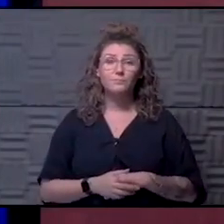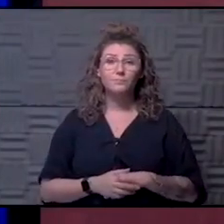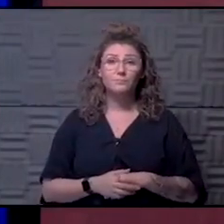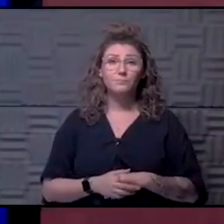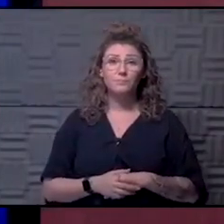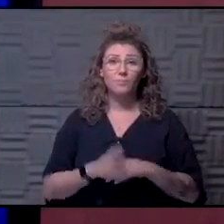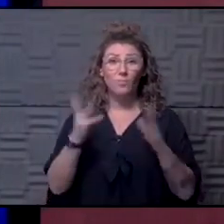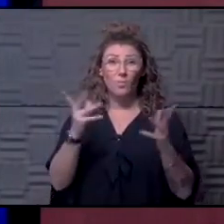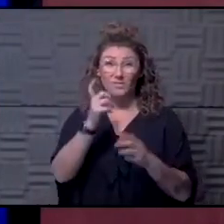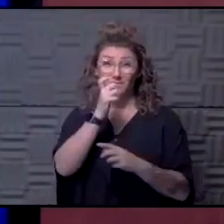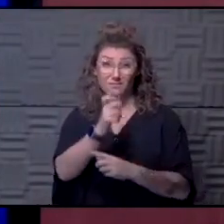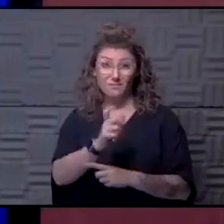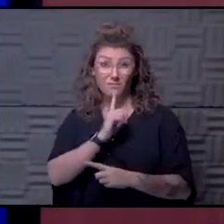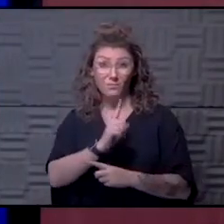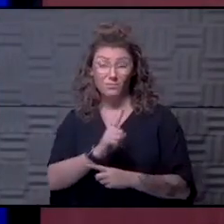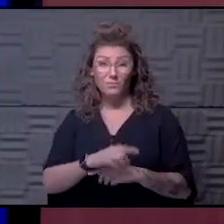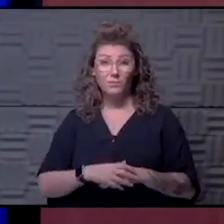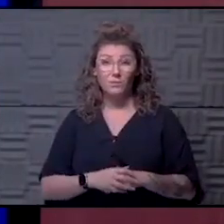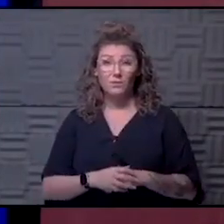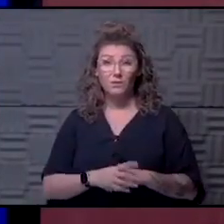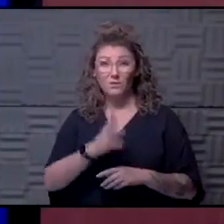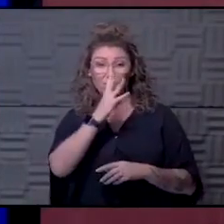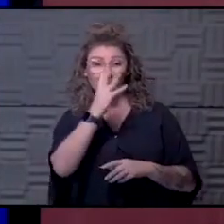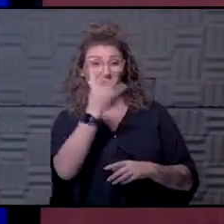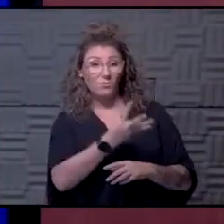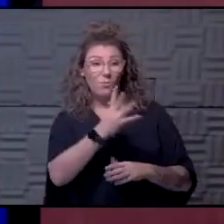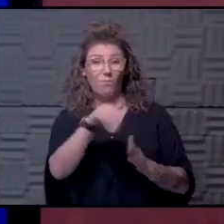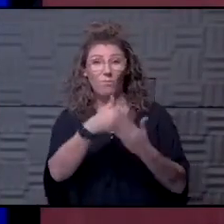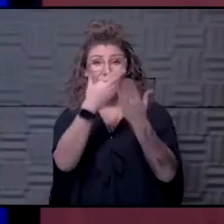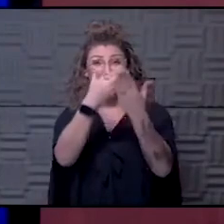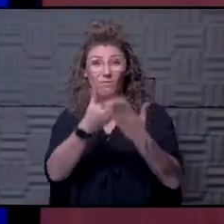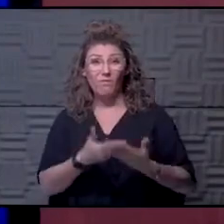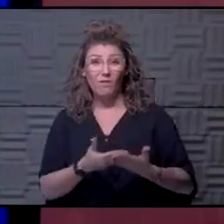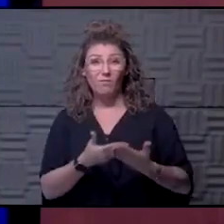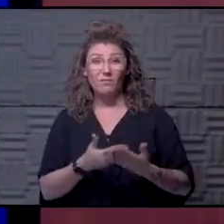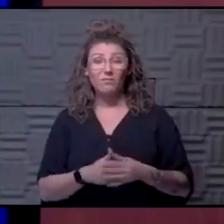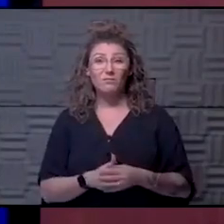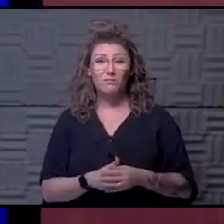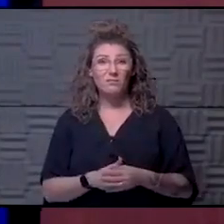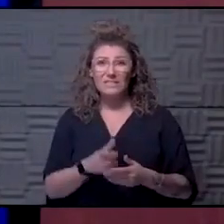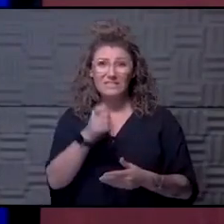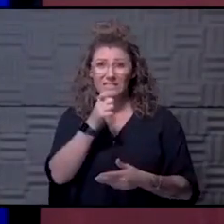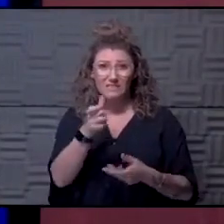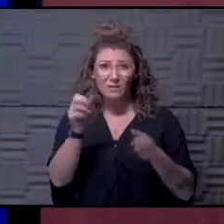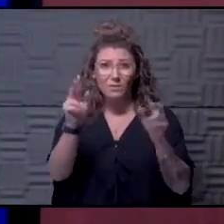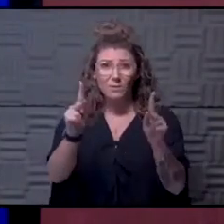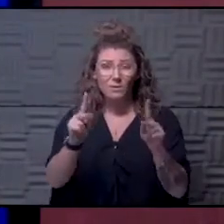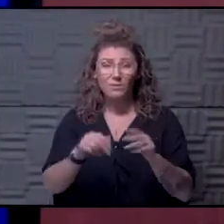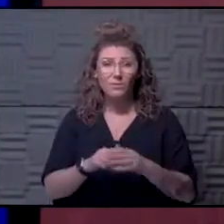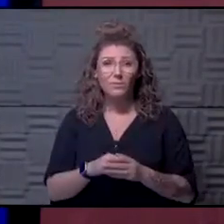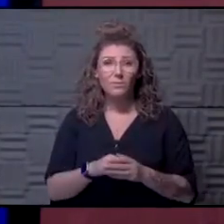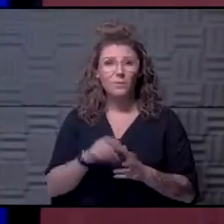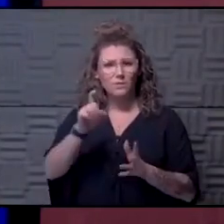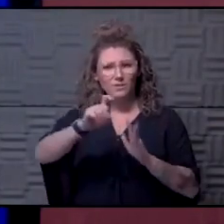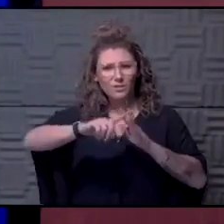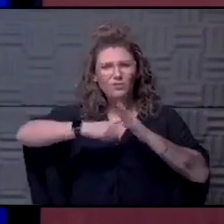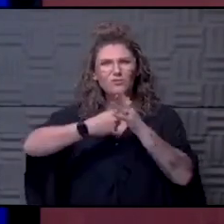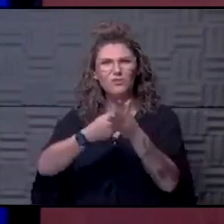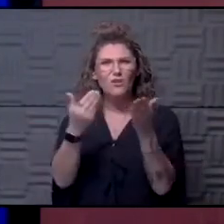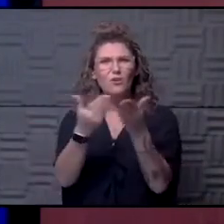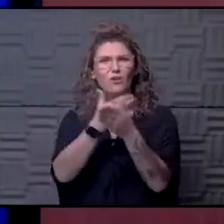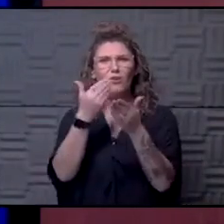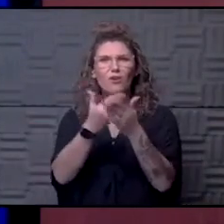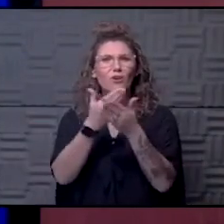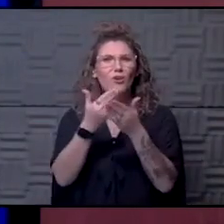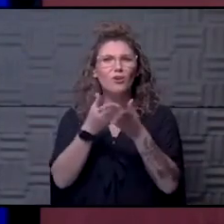What's not true is to ignore the facts. It's not okay. We need to start a new wave in this